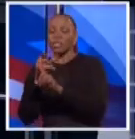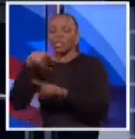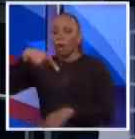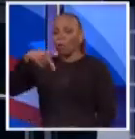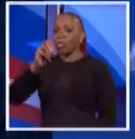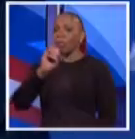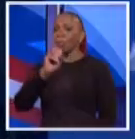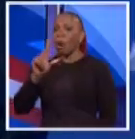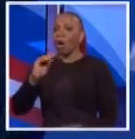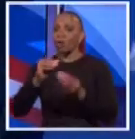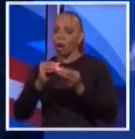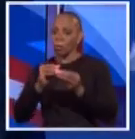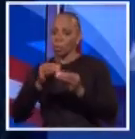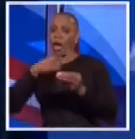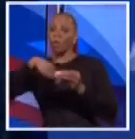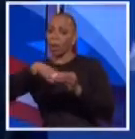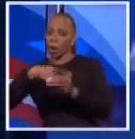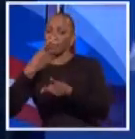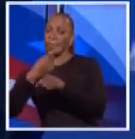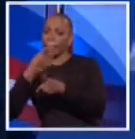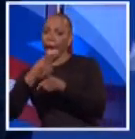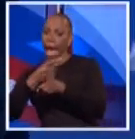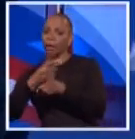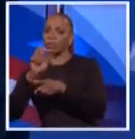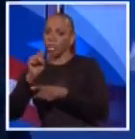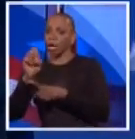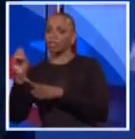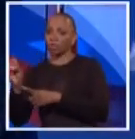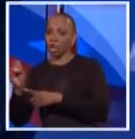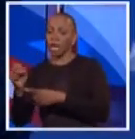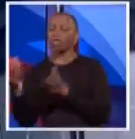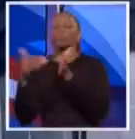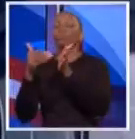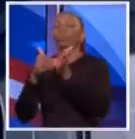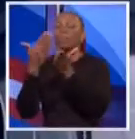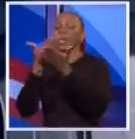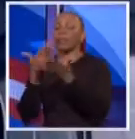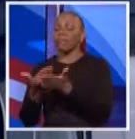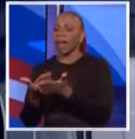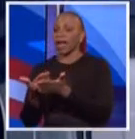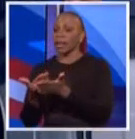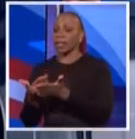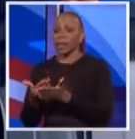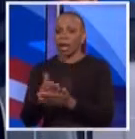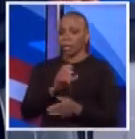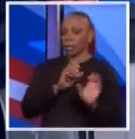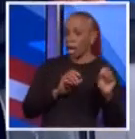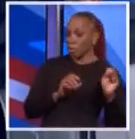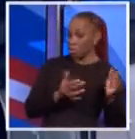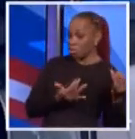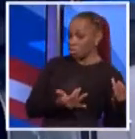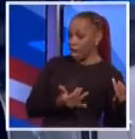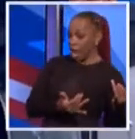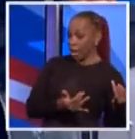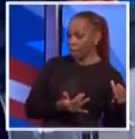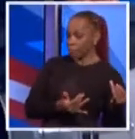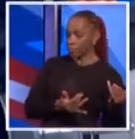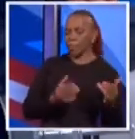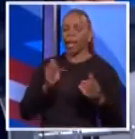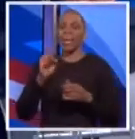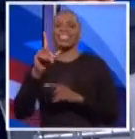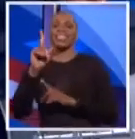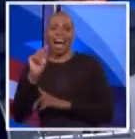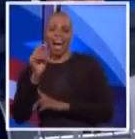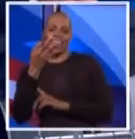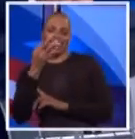the poll numbers... Well, let's be accurate, though, Mr. Stringer. As I said, repeating facts that are false doesn't make them true. poll out today. Scott, 19